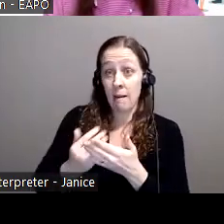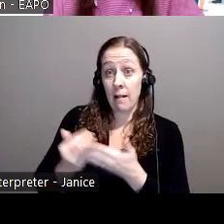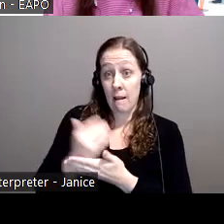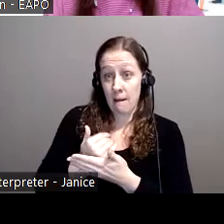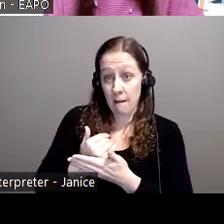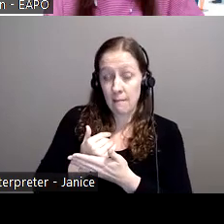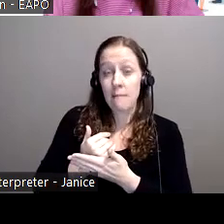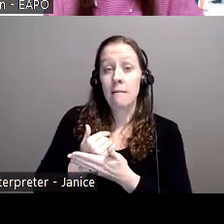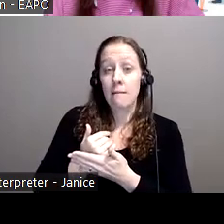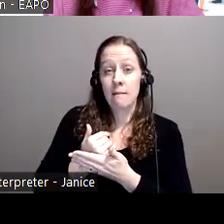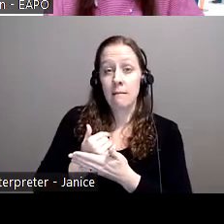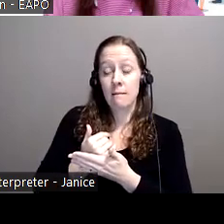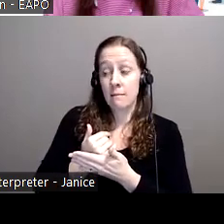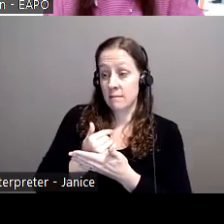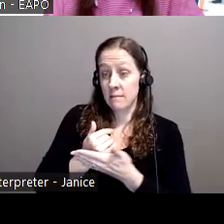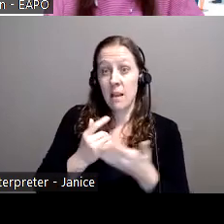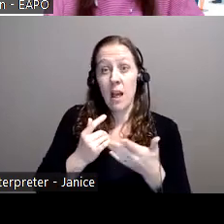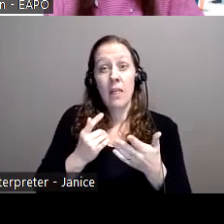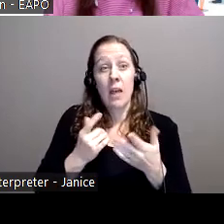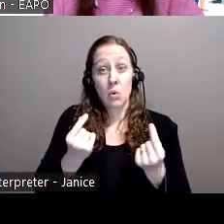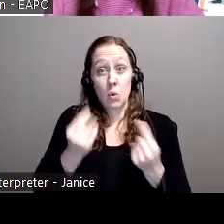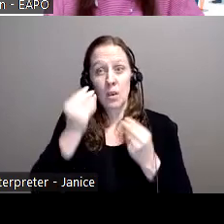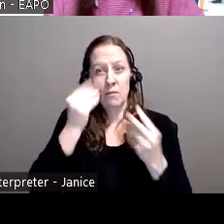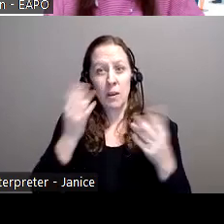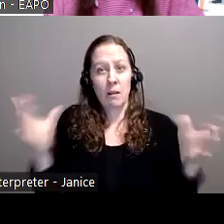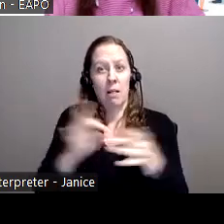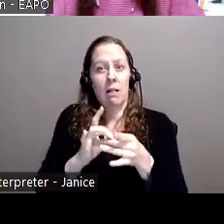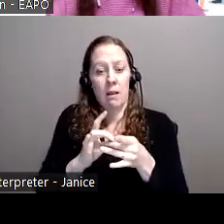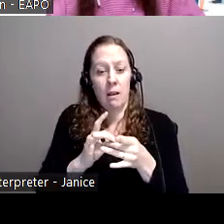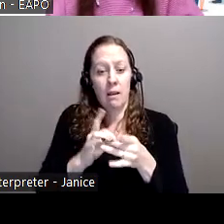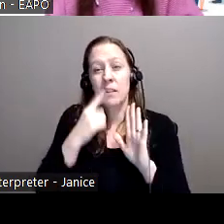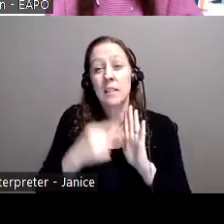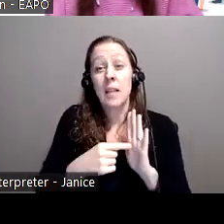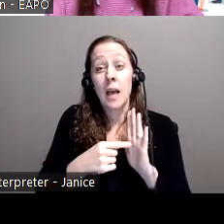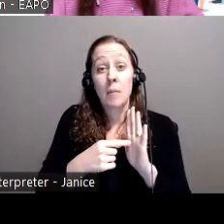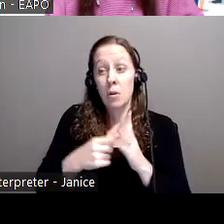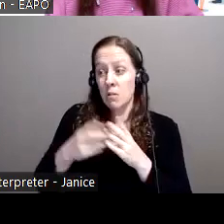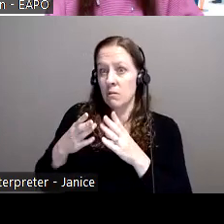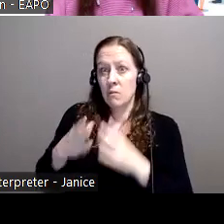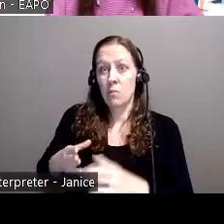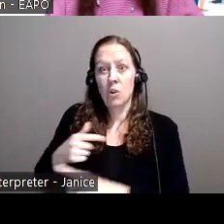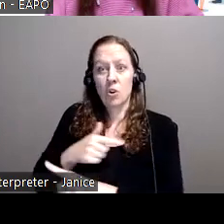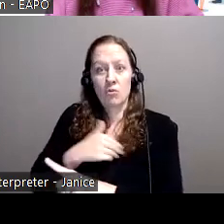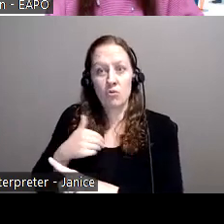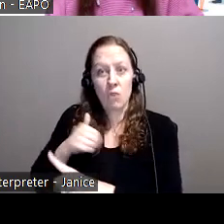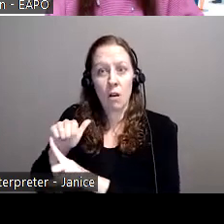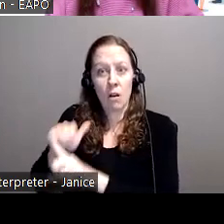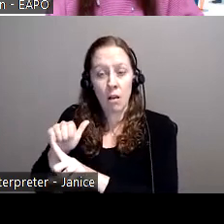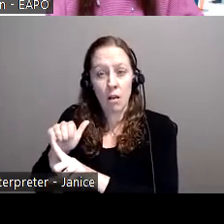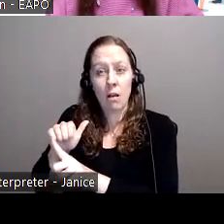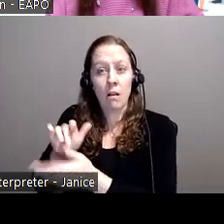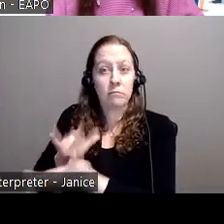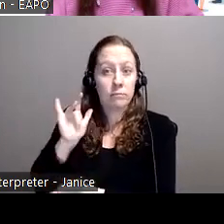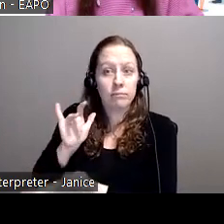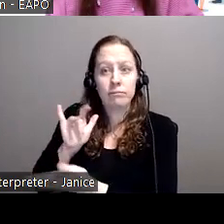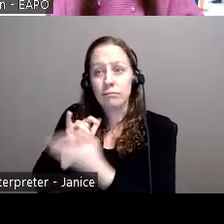help with linking the information. You know, so if there's a victim in Toronto and another victim in, you know,